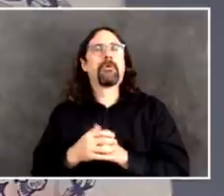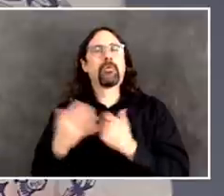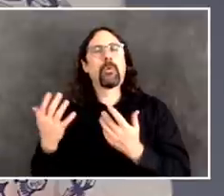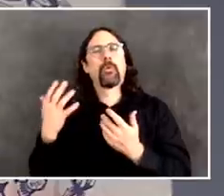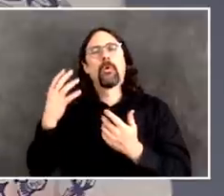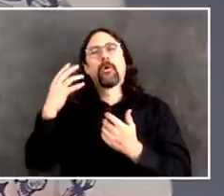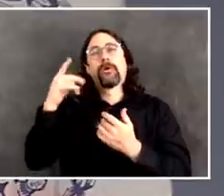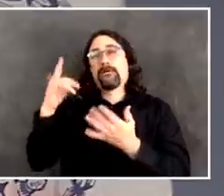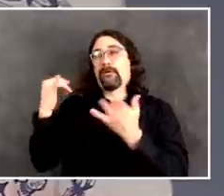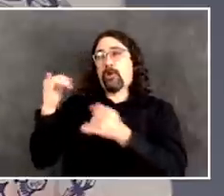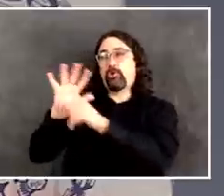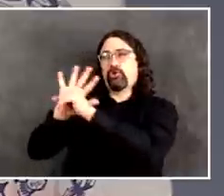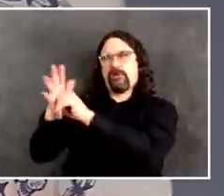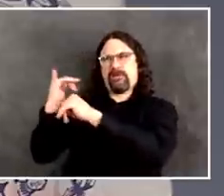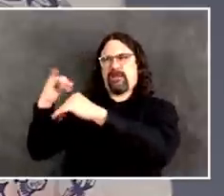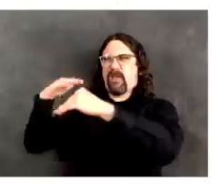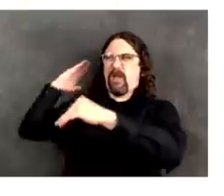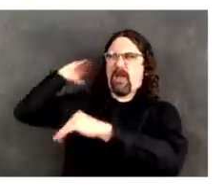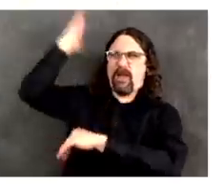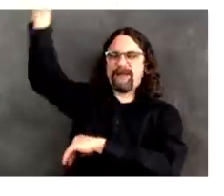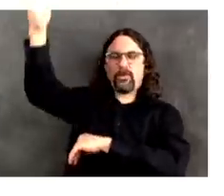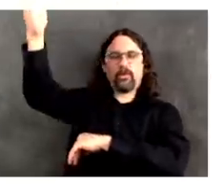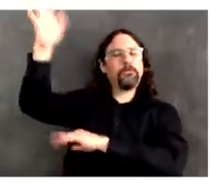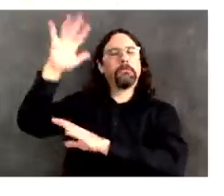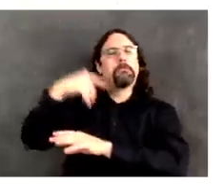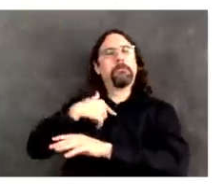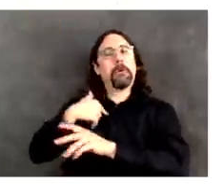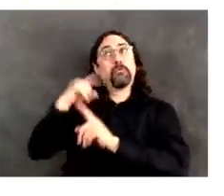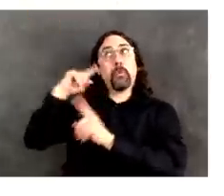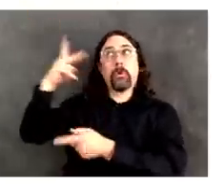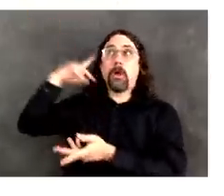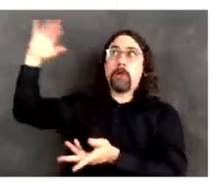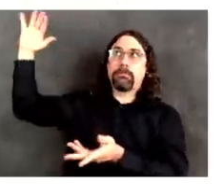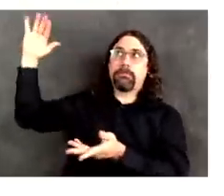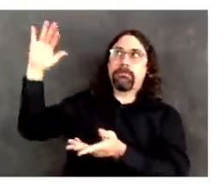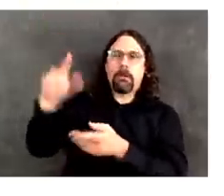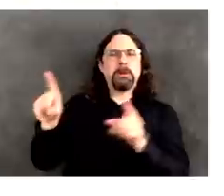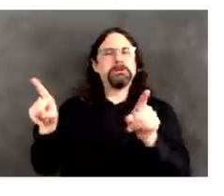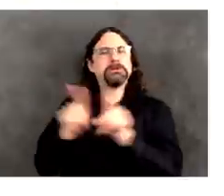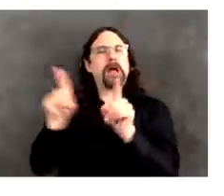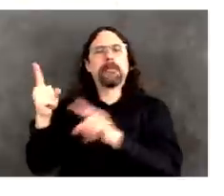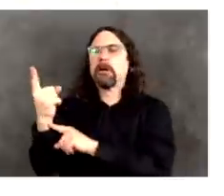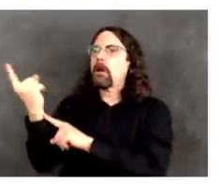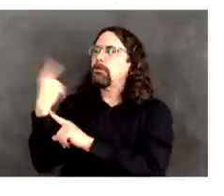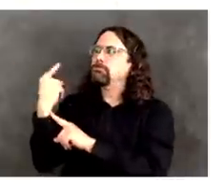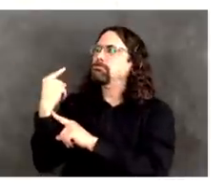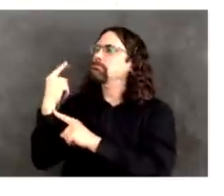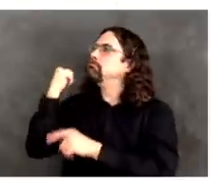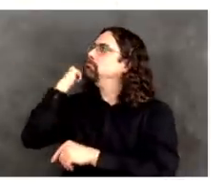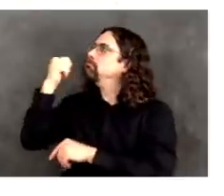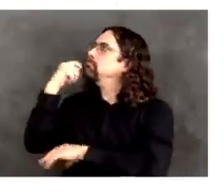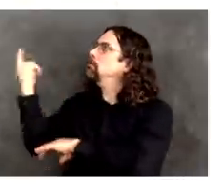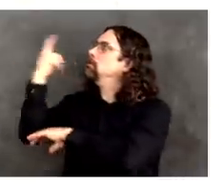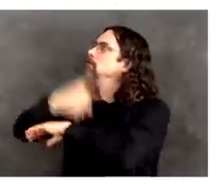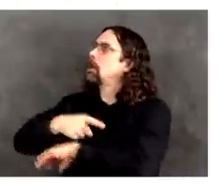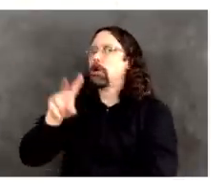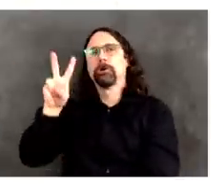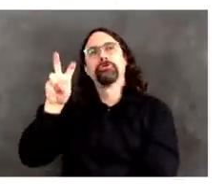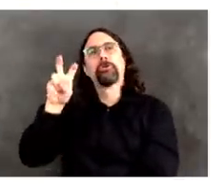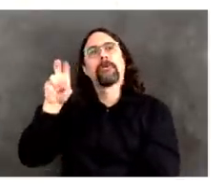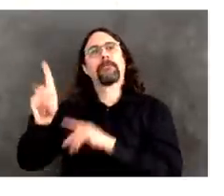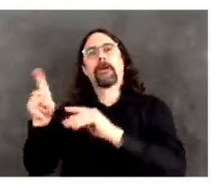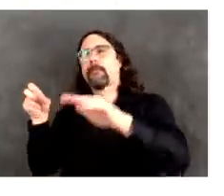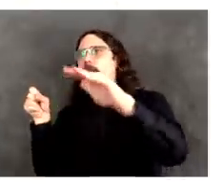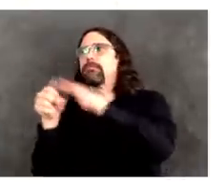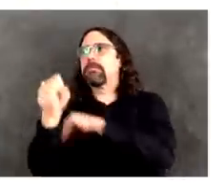It's a measure that we have to follow over time. It's not that we get there for one day, and all of a sudden, you know, we're in a brand new game.